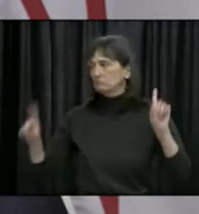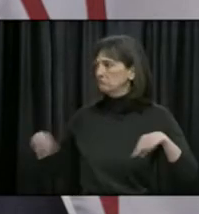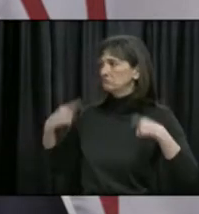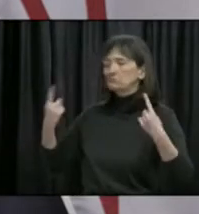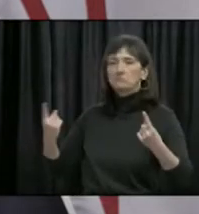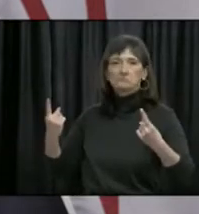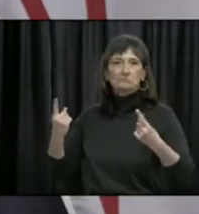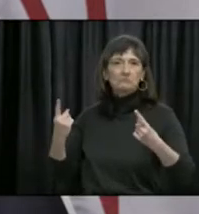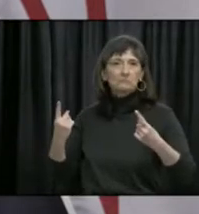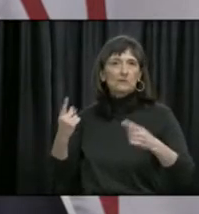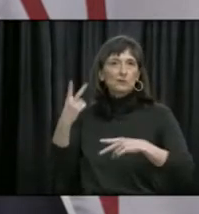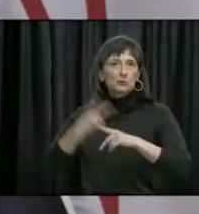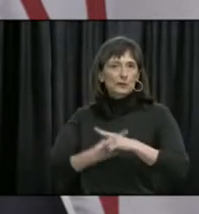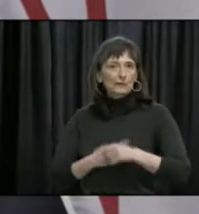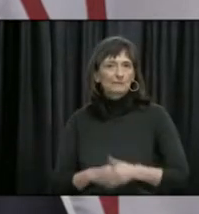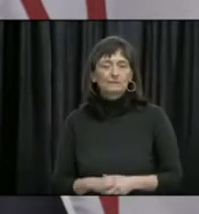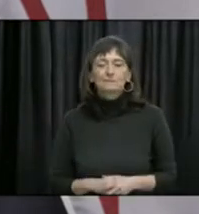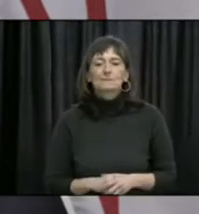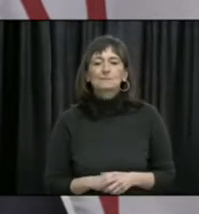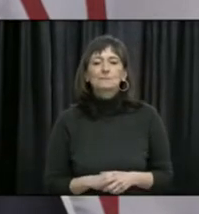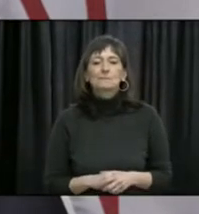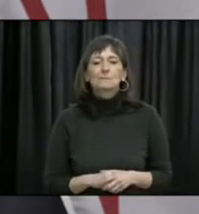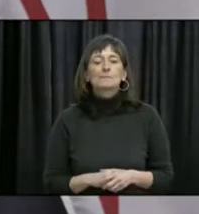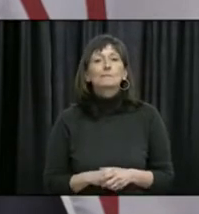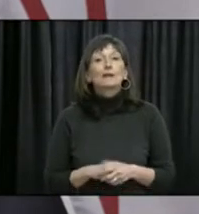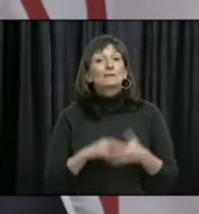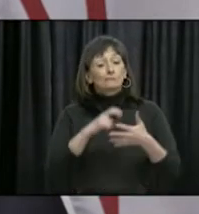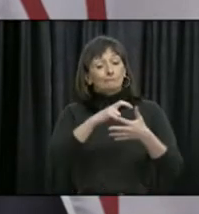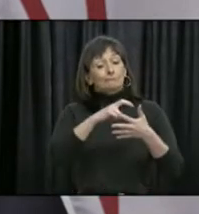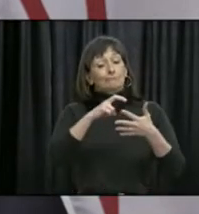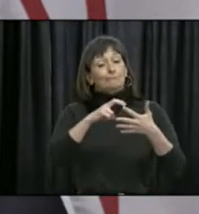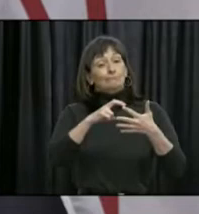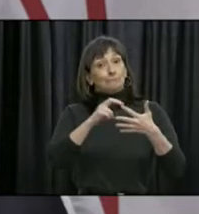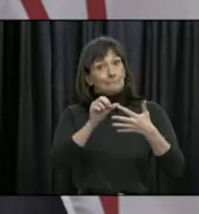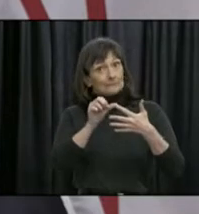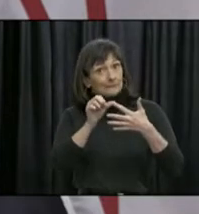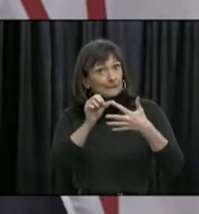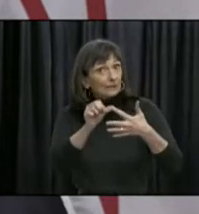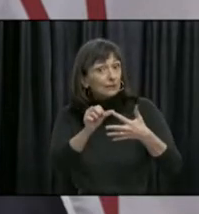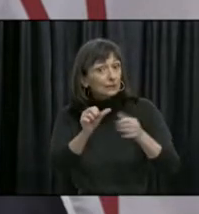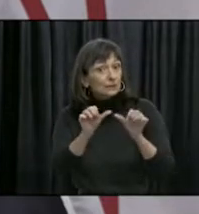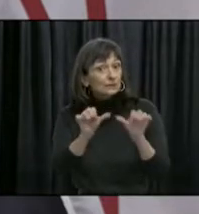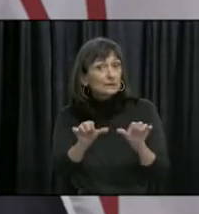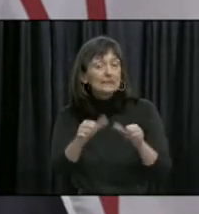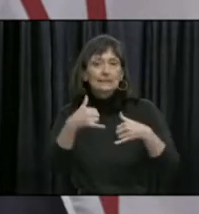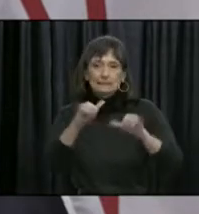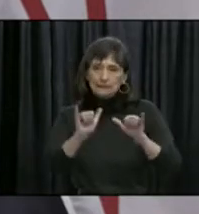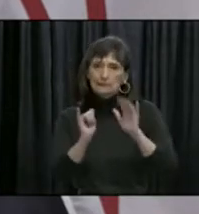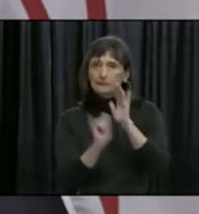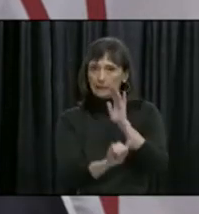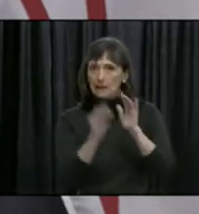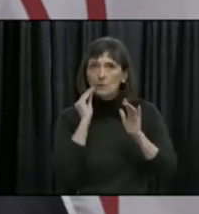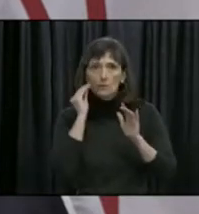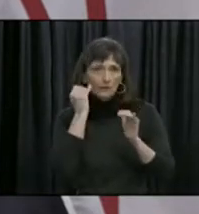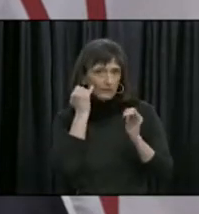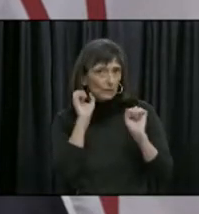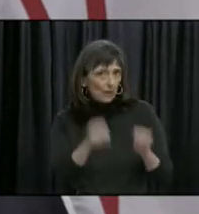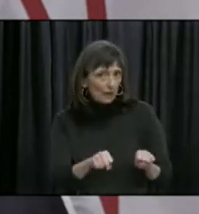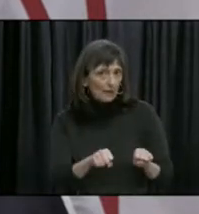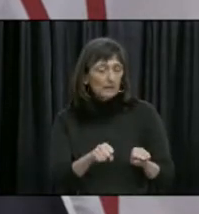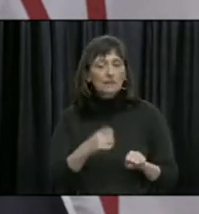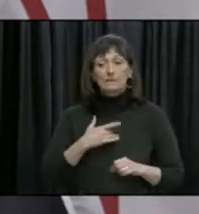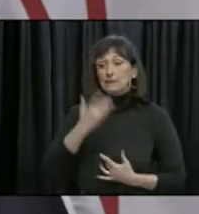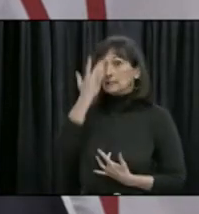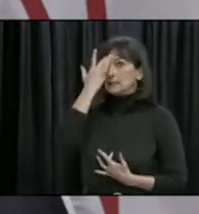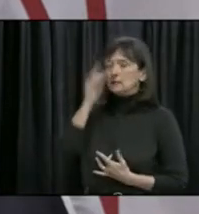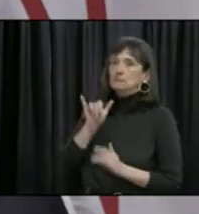so far. To be successful in this transition will require us to stay at home as much as possible, especially when we feel